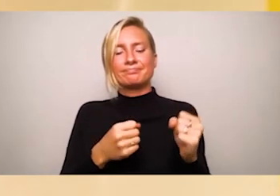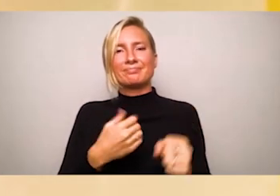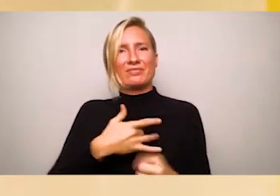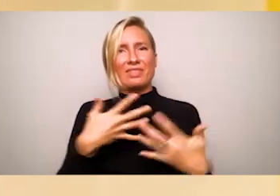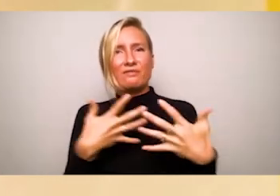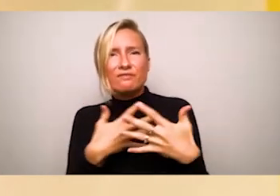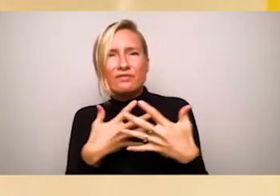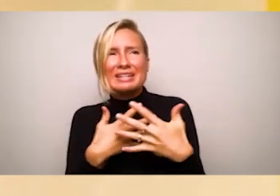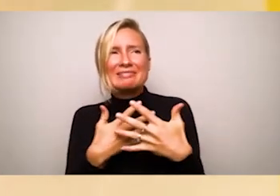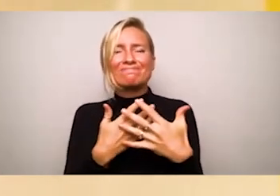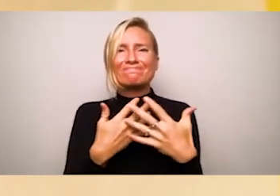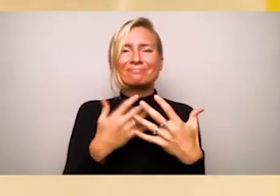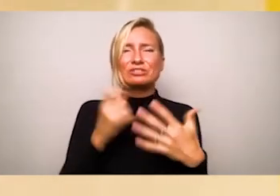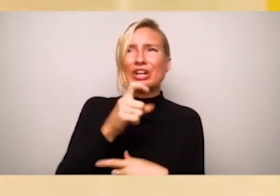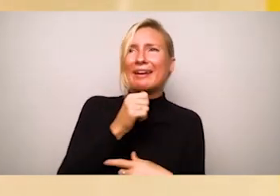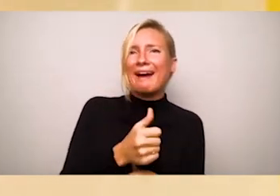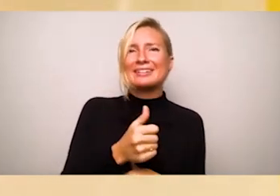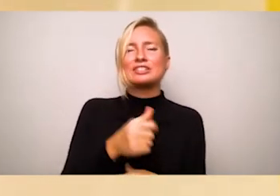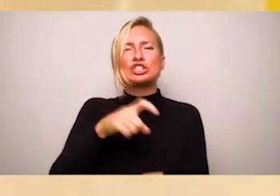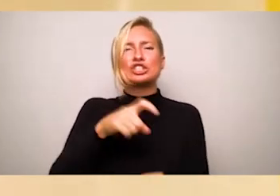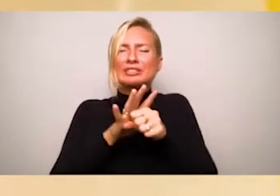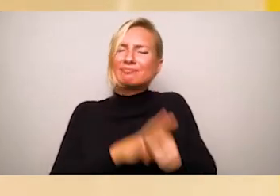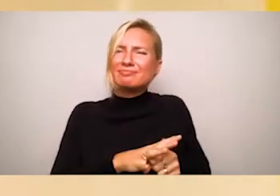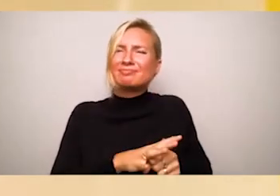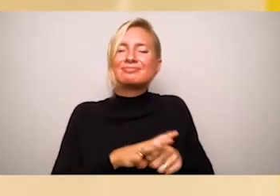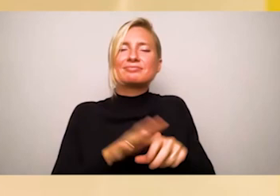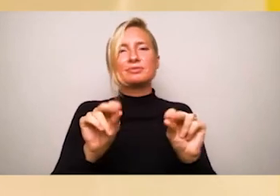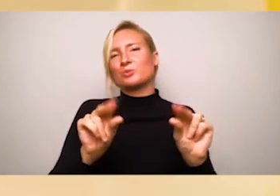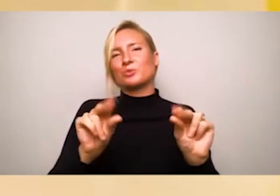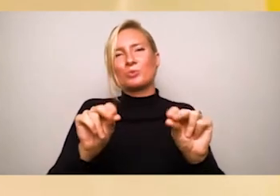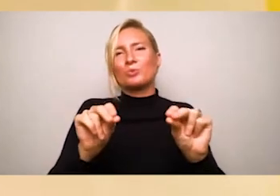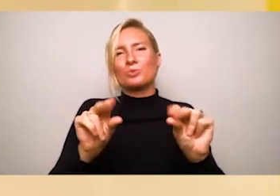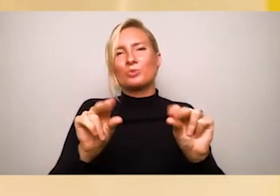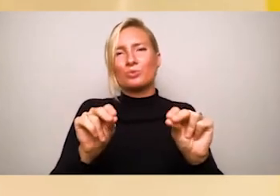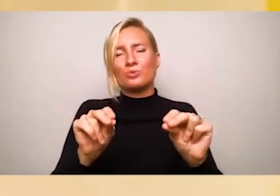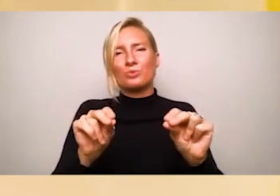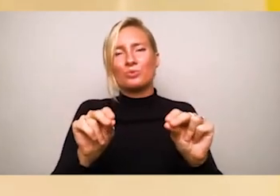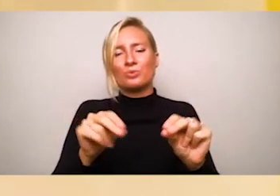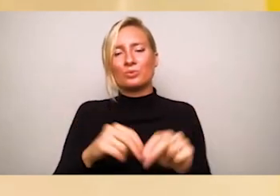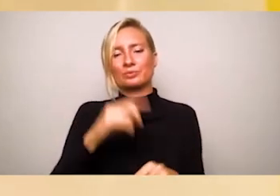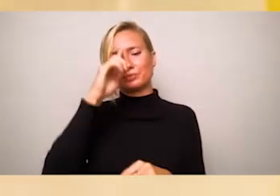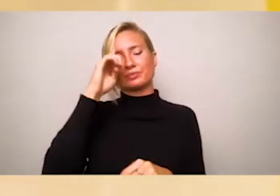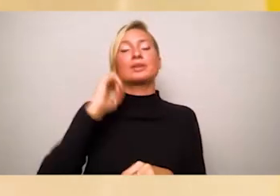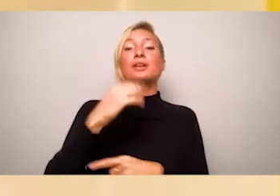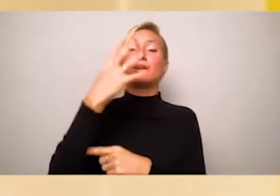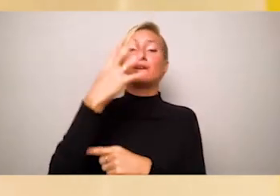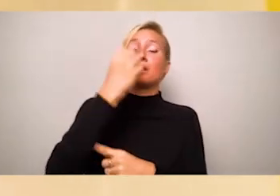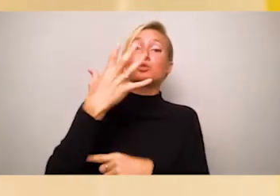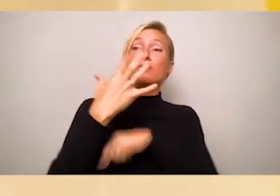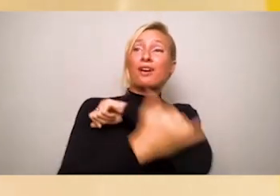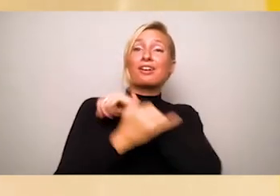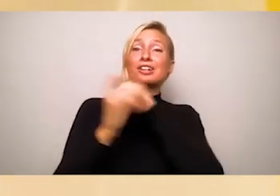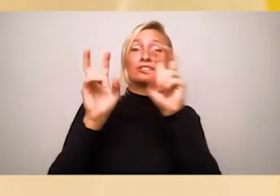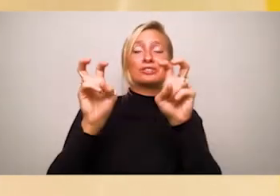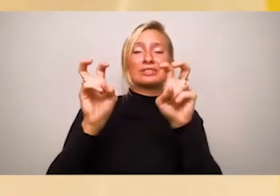Beautiful country will be illuminating to students who have yet to learn about the undocumented and AAPI communities